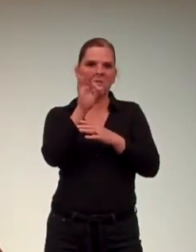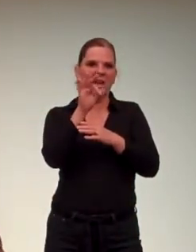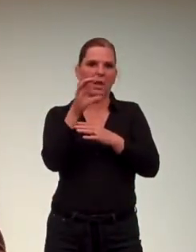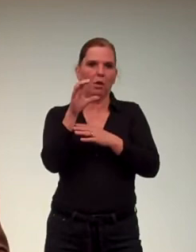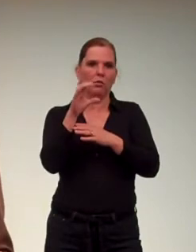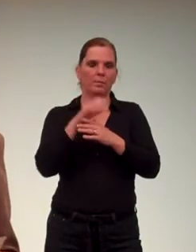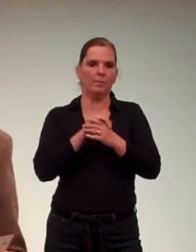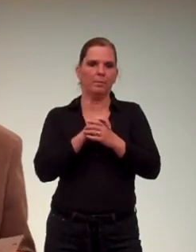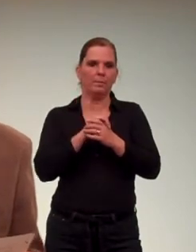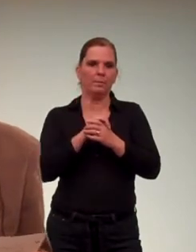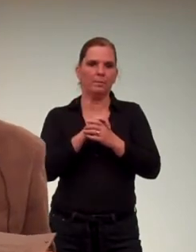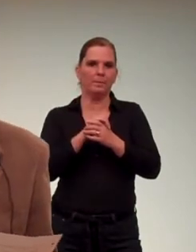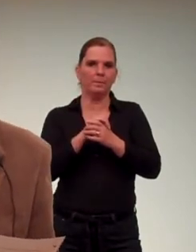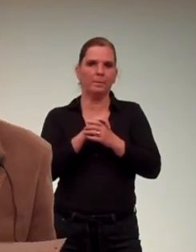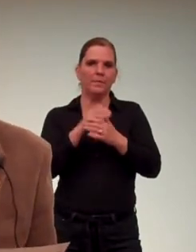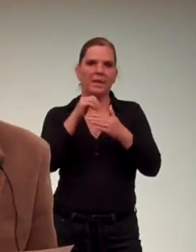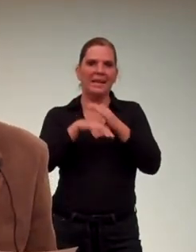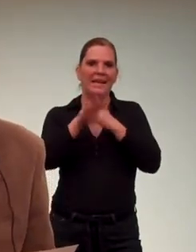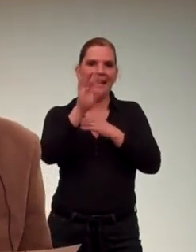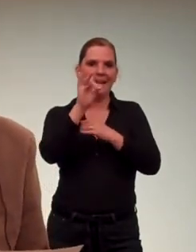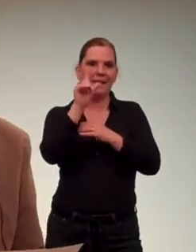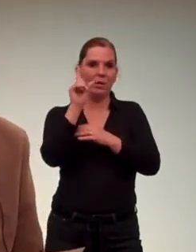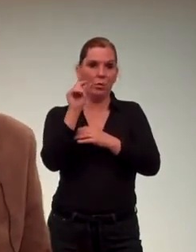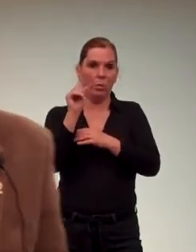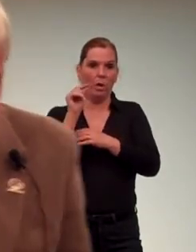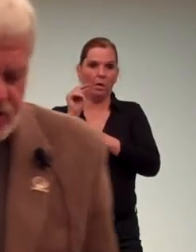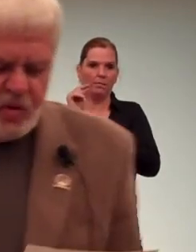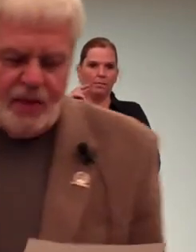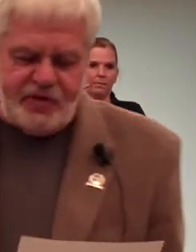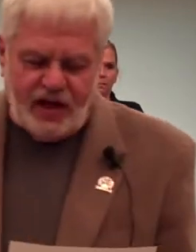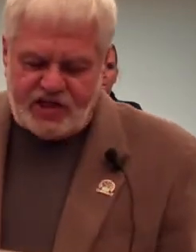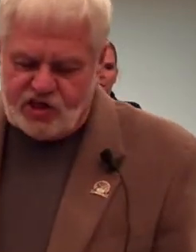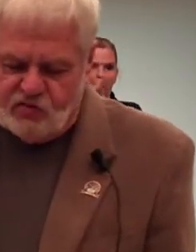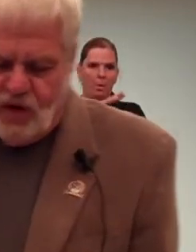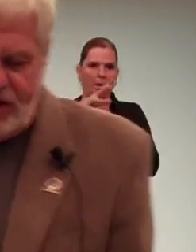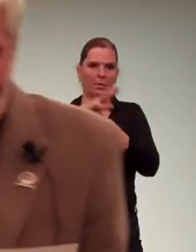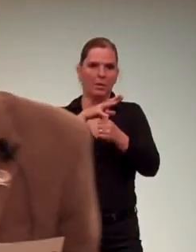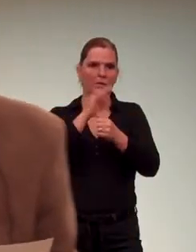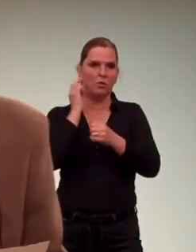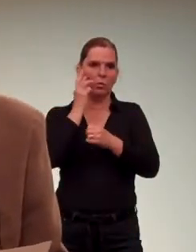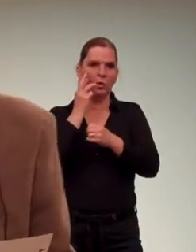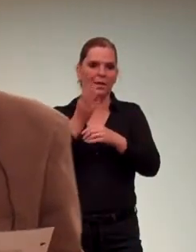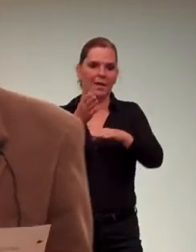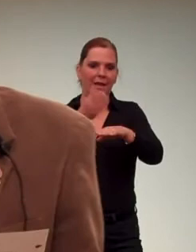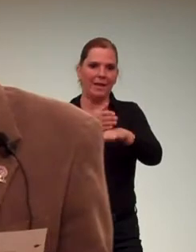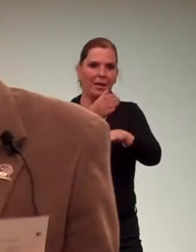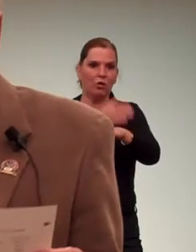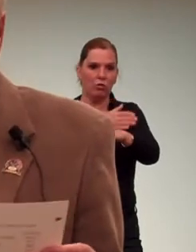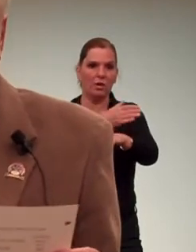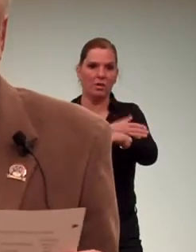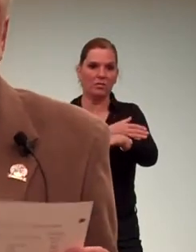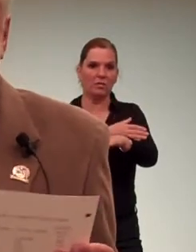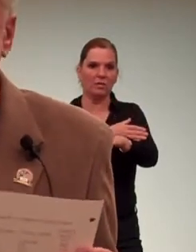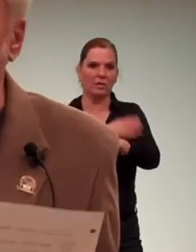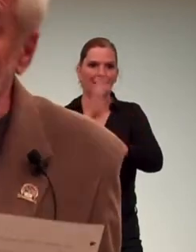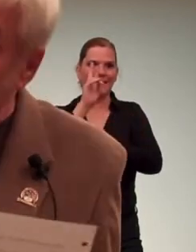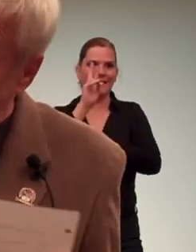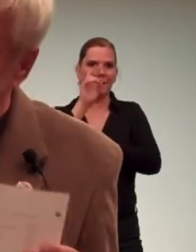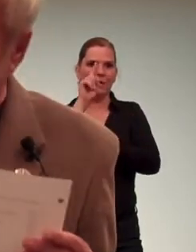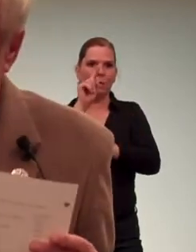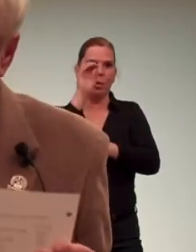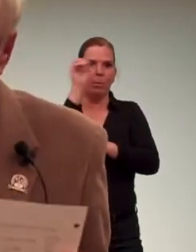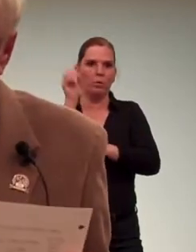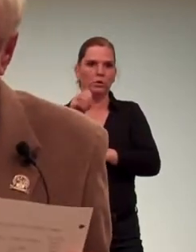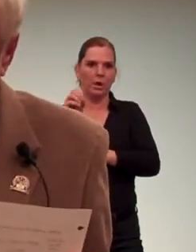In 1820, the population of wheeling increased 71